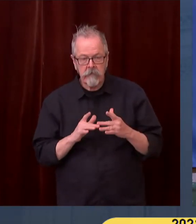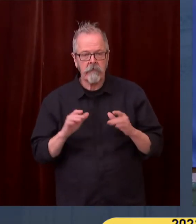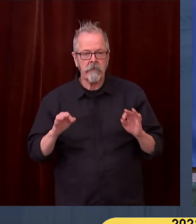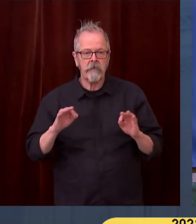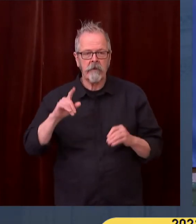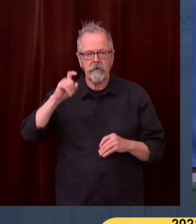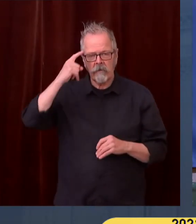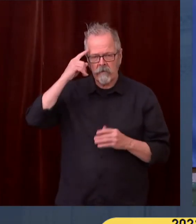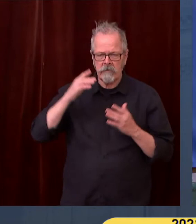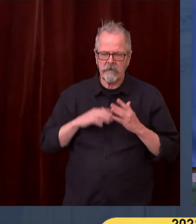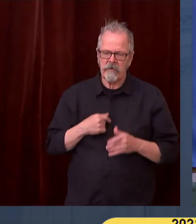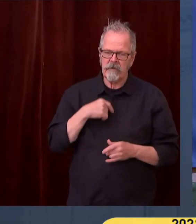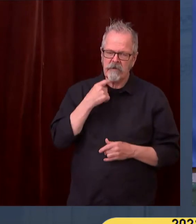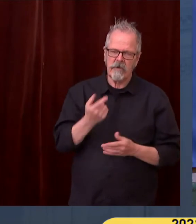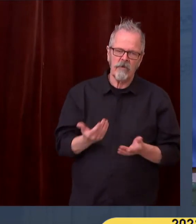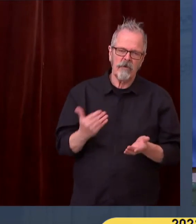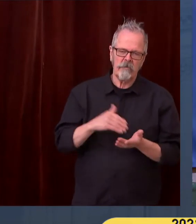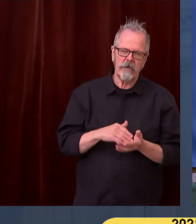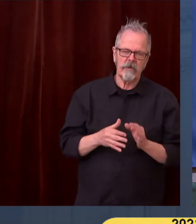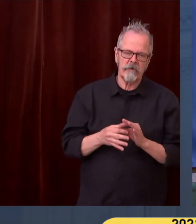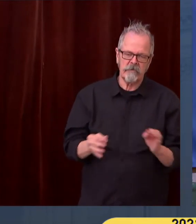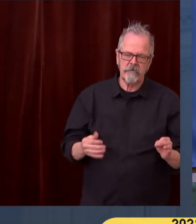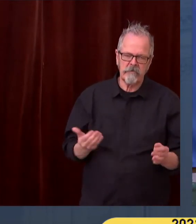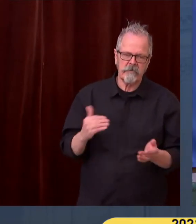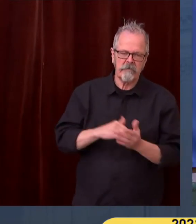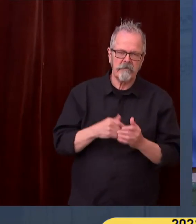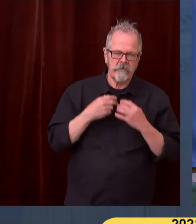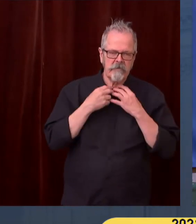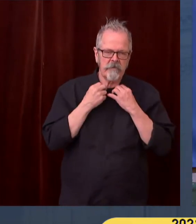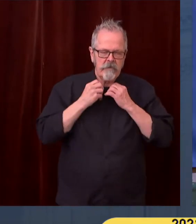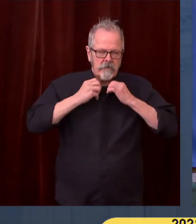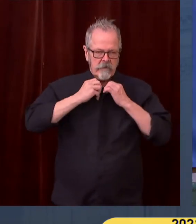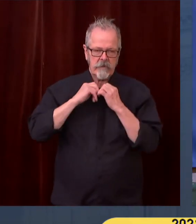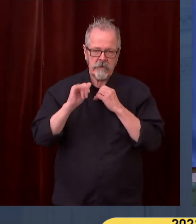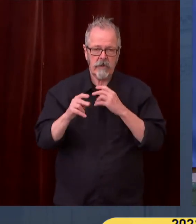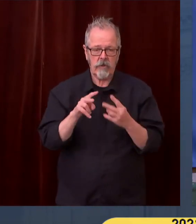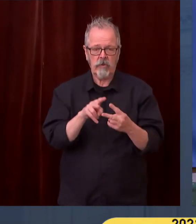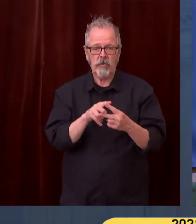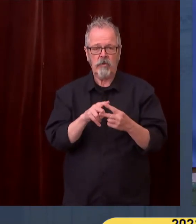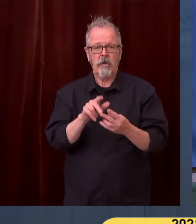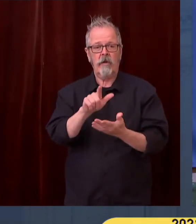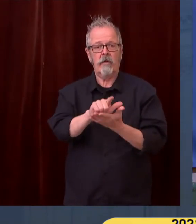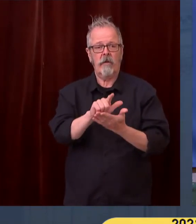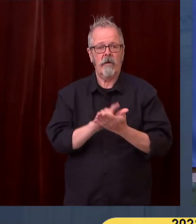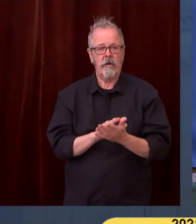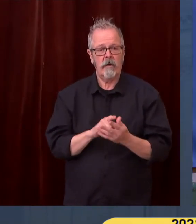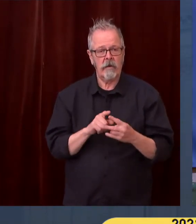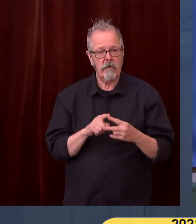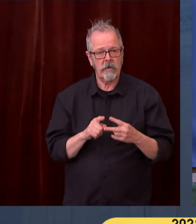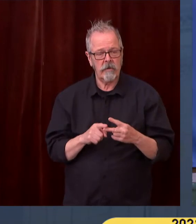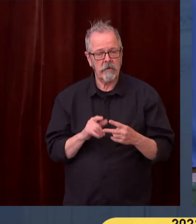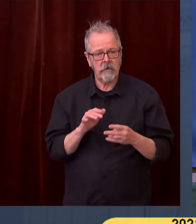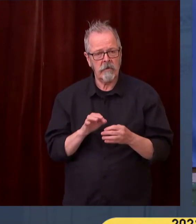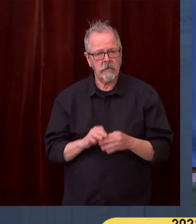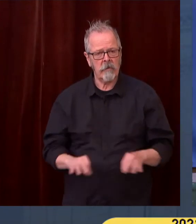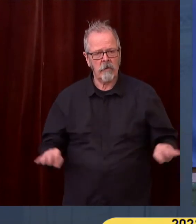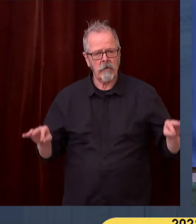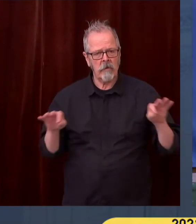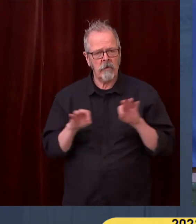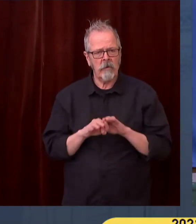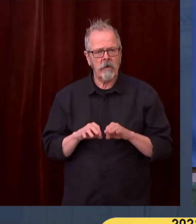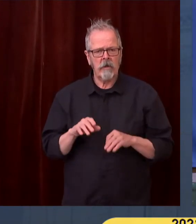but one of the aspects of these two bills is that it would bring us in a parallel track with the rest of the West Coast.